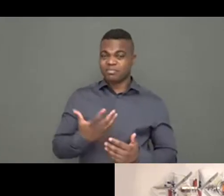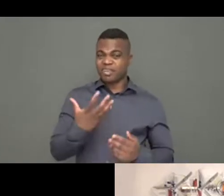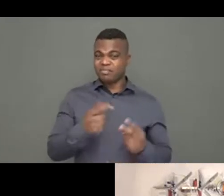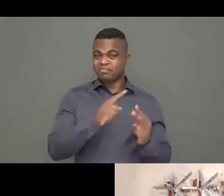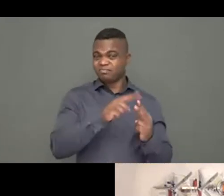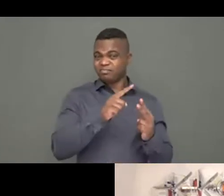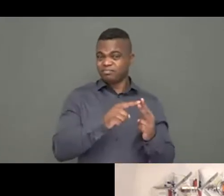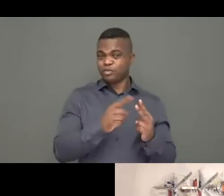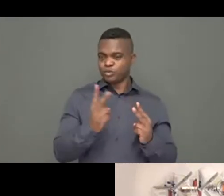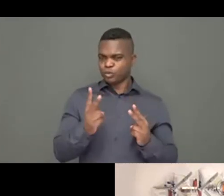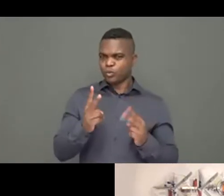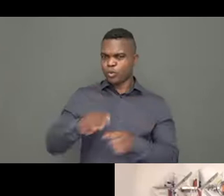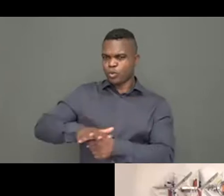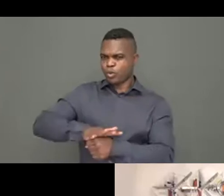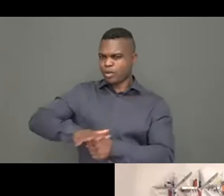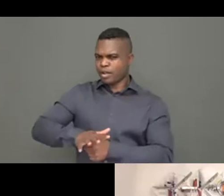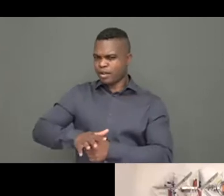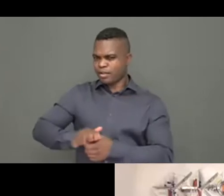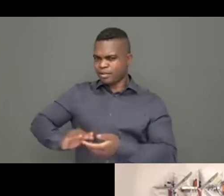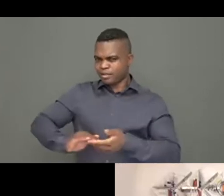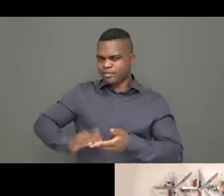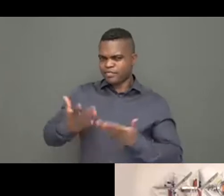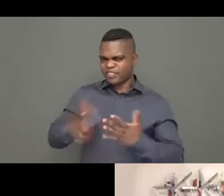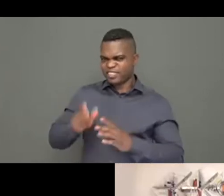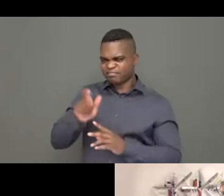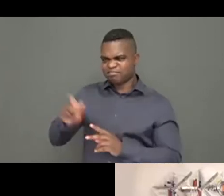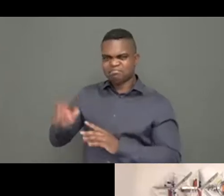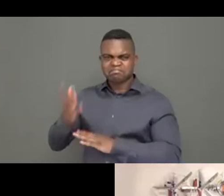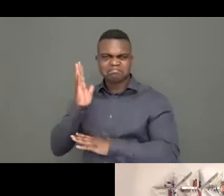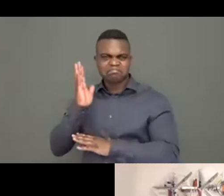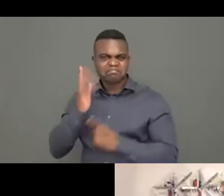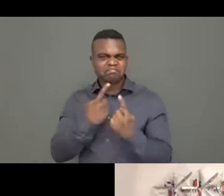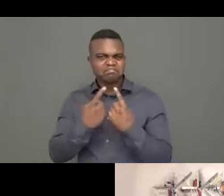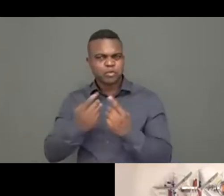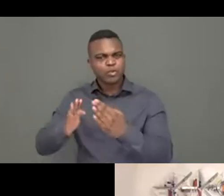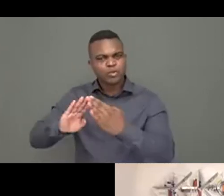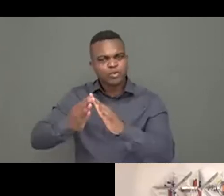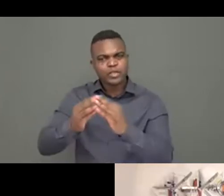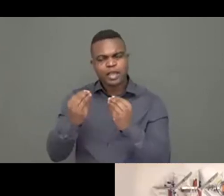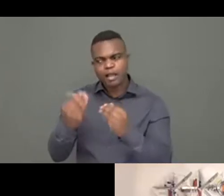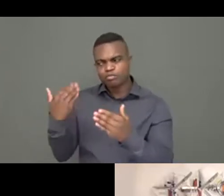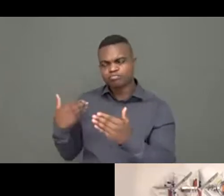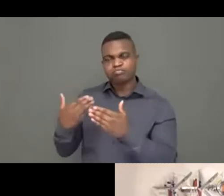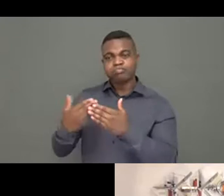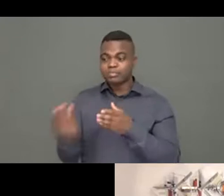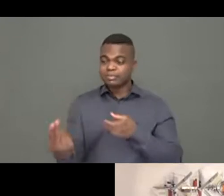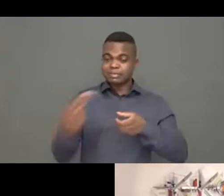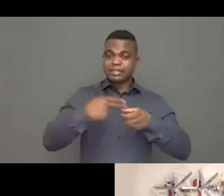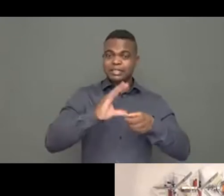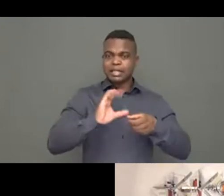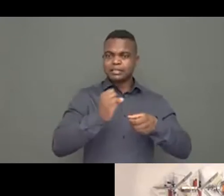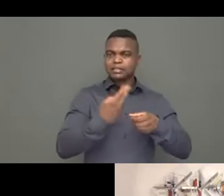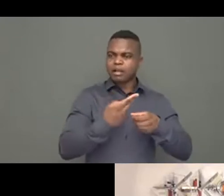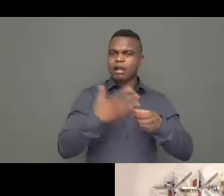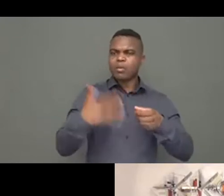they put in, even though they are small. And there are on this call as well, organizations also in Ireland and Europe that